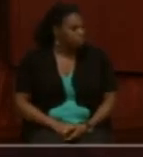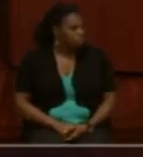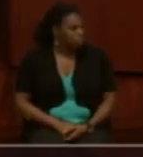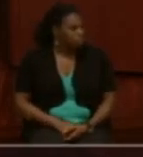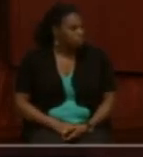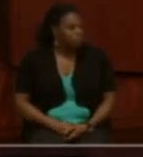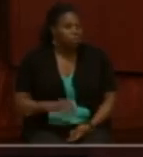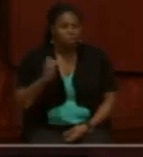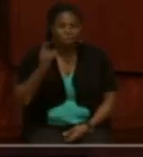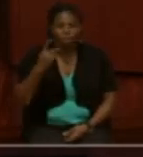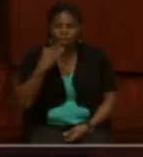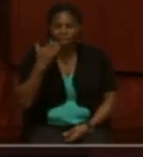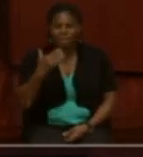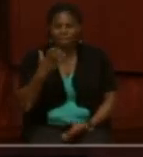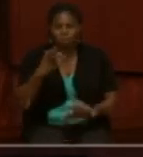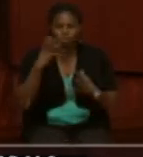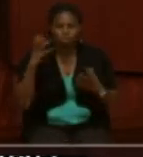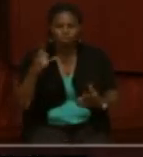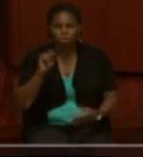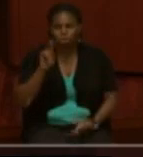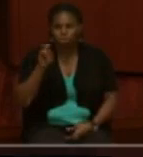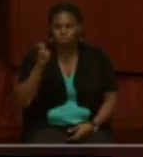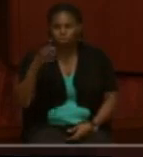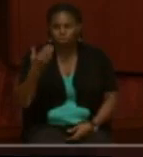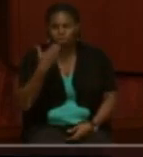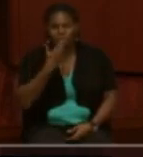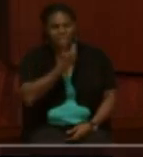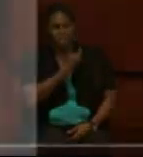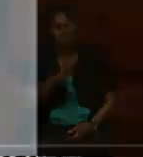Okay. Thank you so much, Trevor. Okay. Thank you.